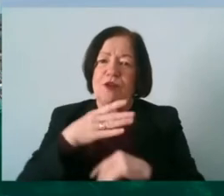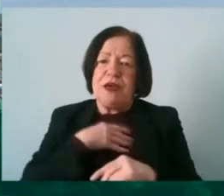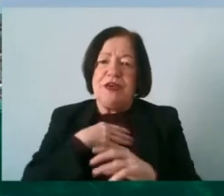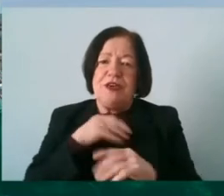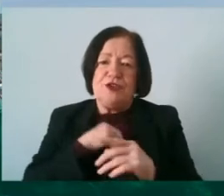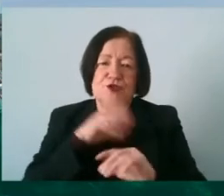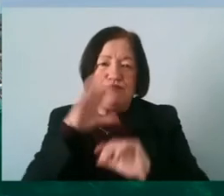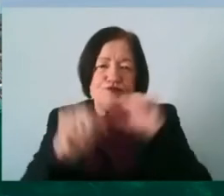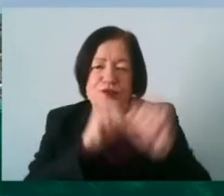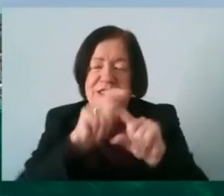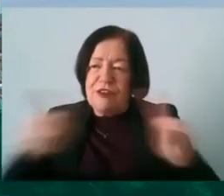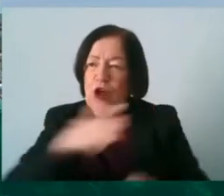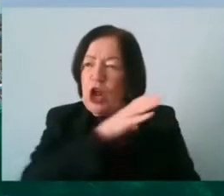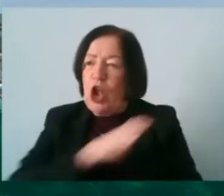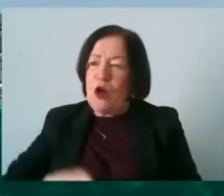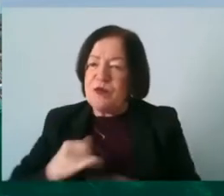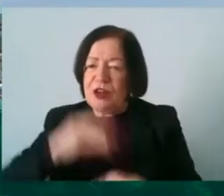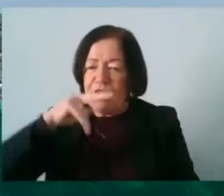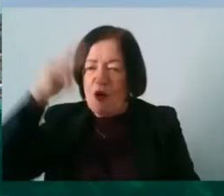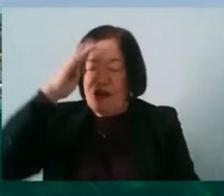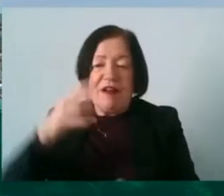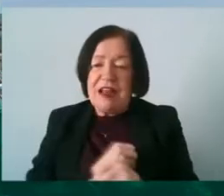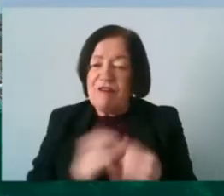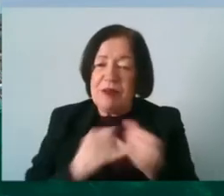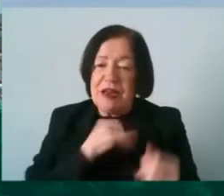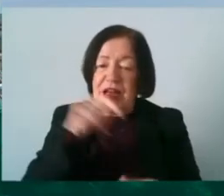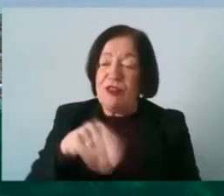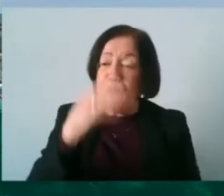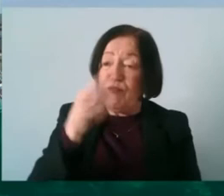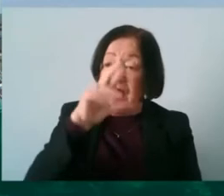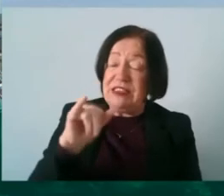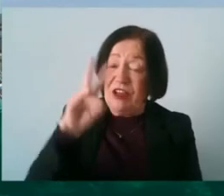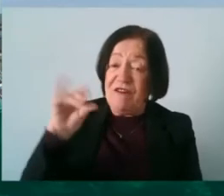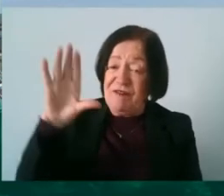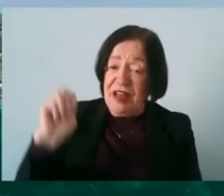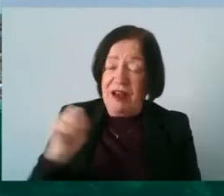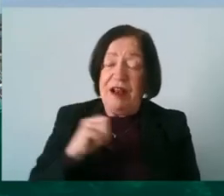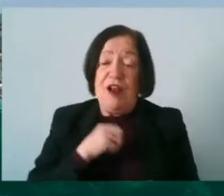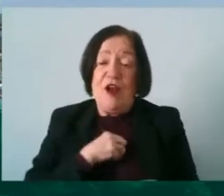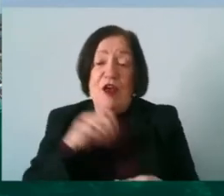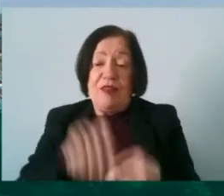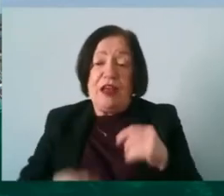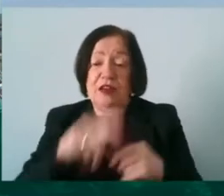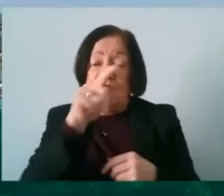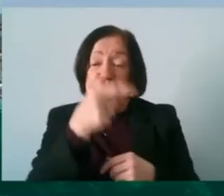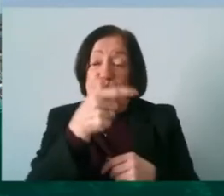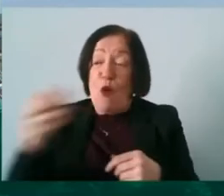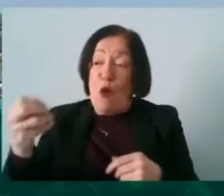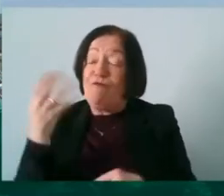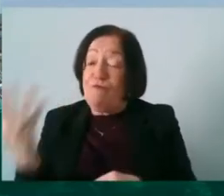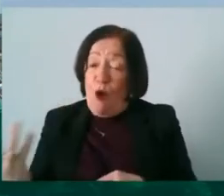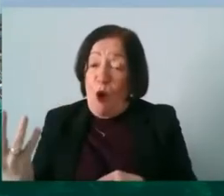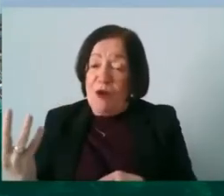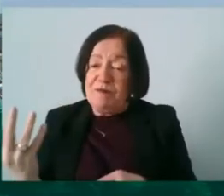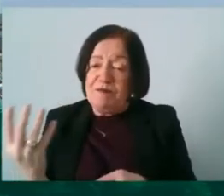in northern ireland that i hadn't played at the brando and i did so with limfield in 2004. it